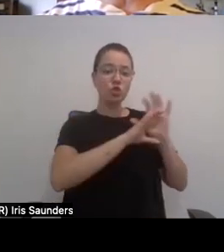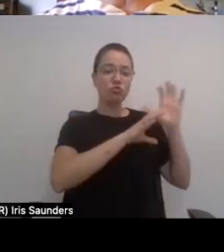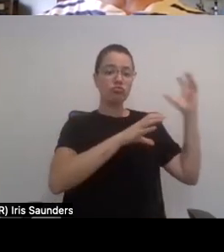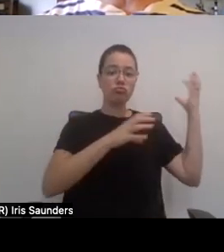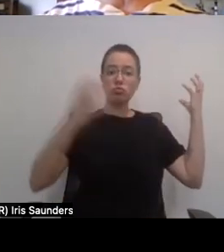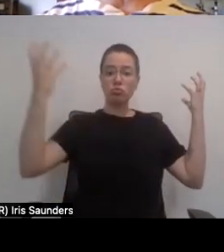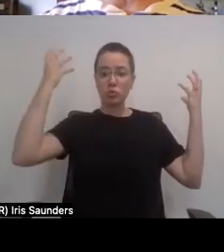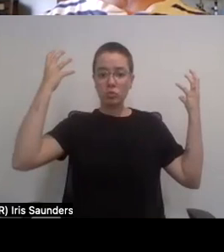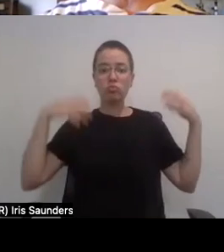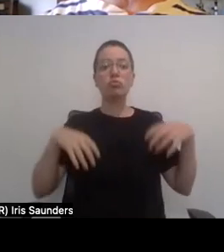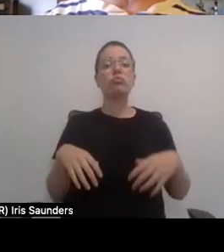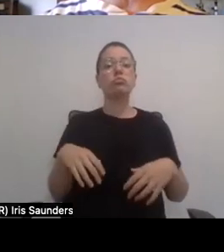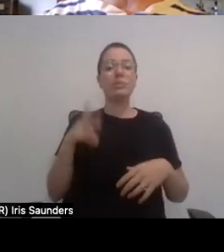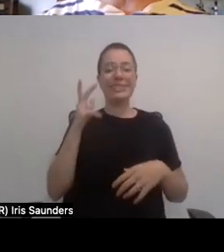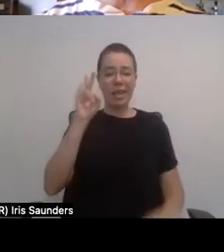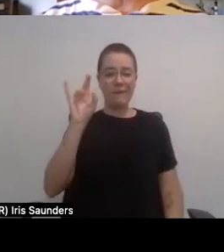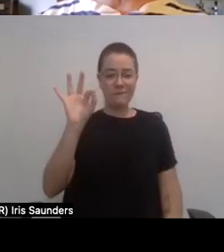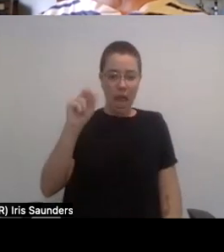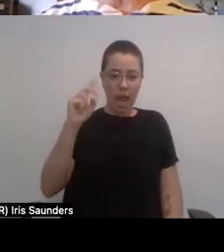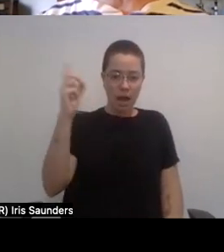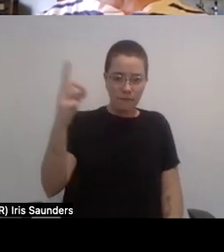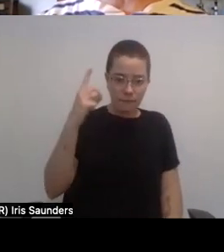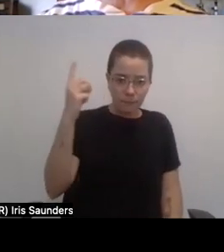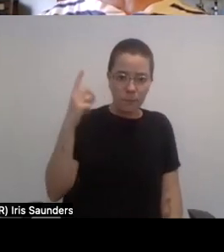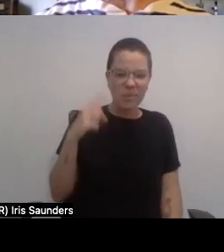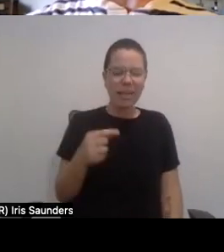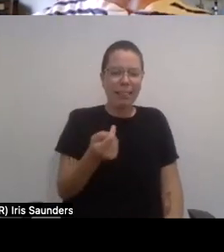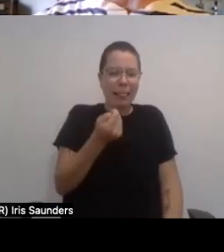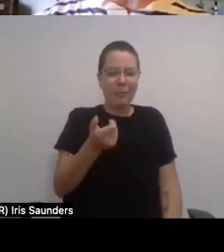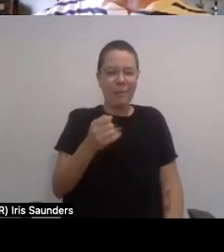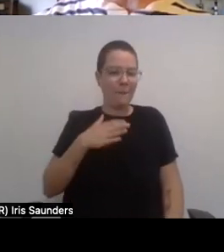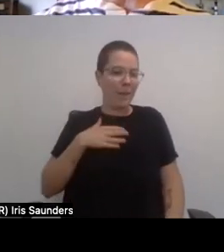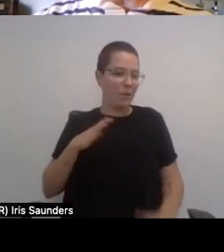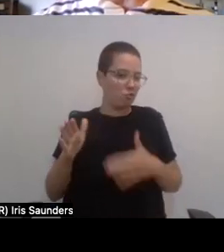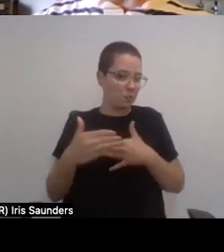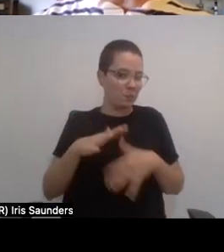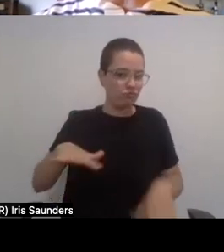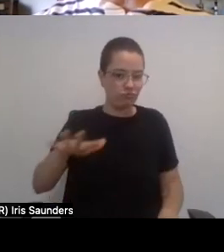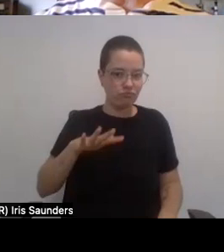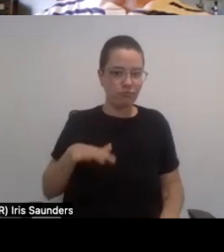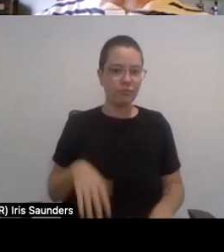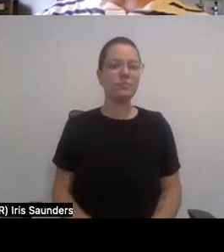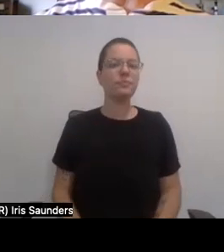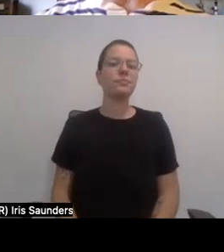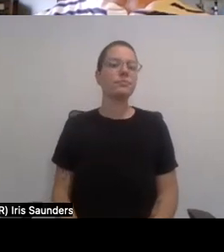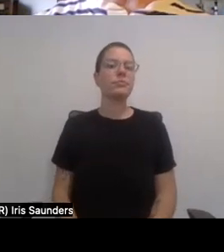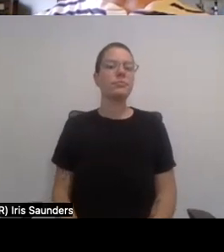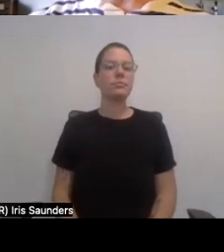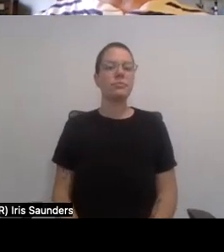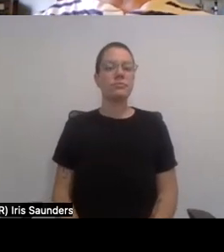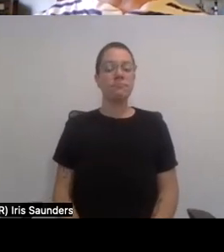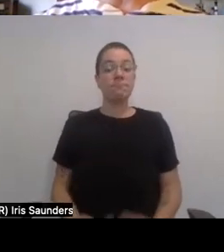wall, and a ceiling fan, and bits and pieces of a room. I am a